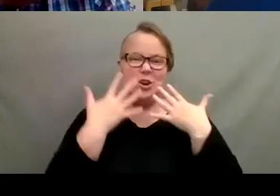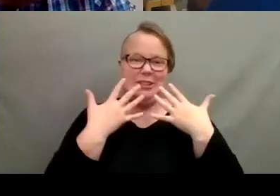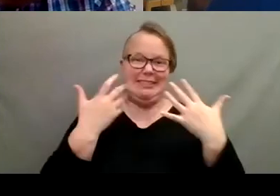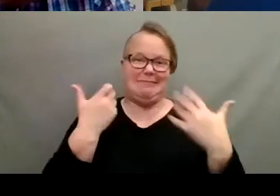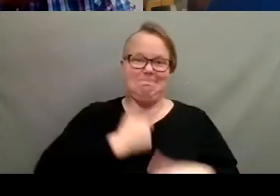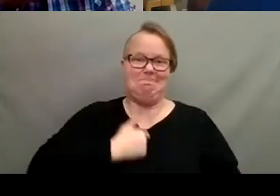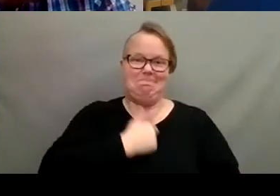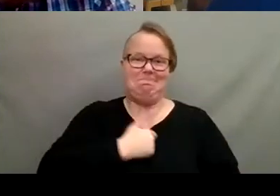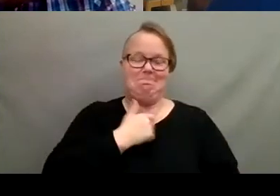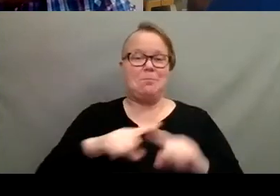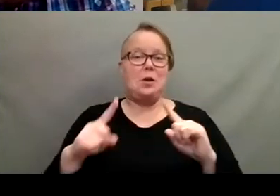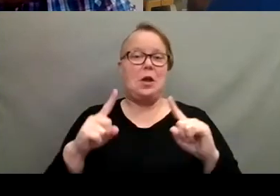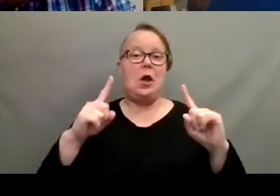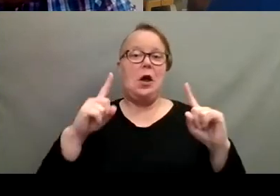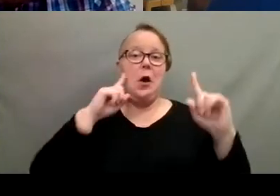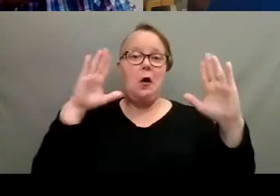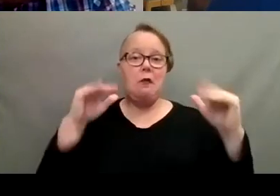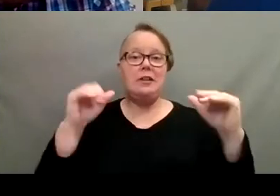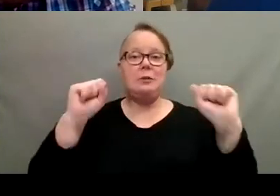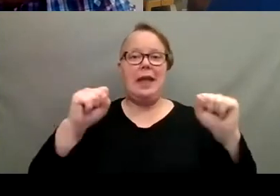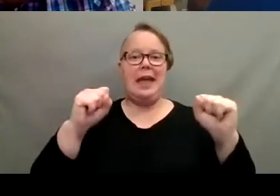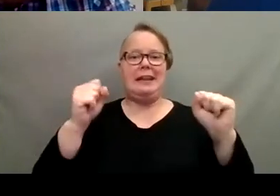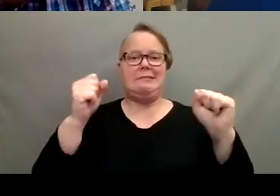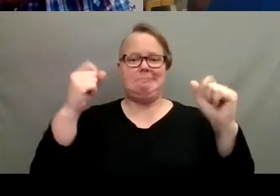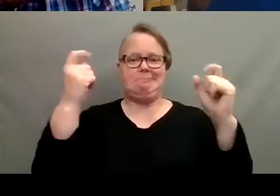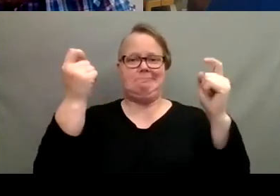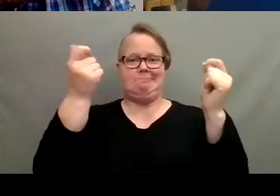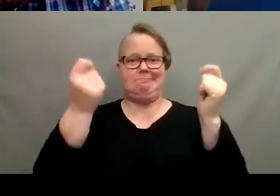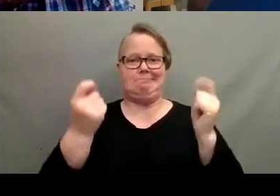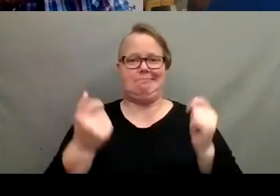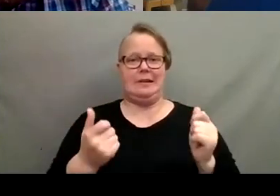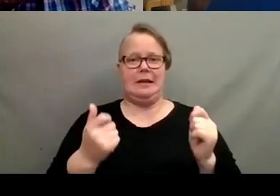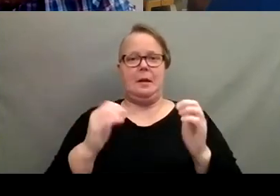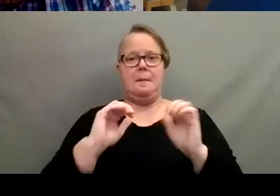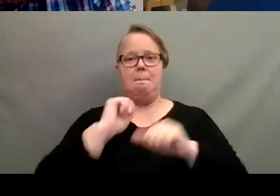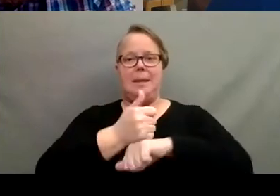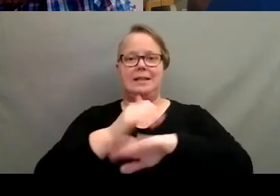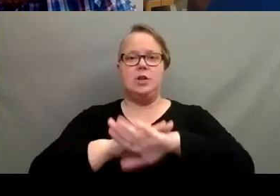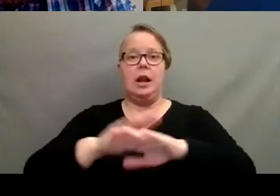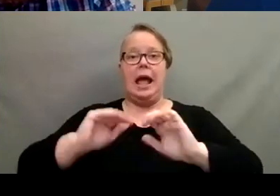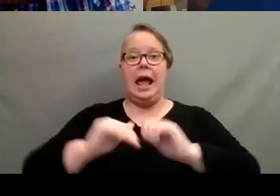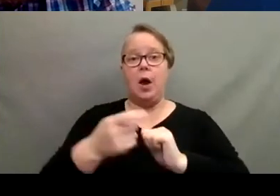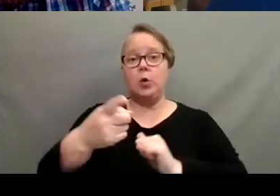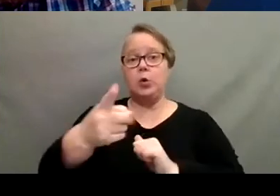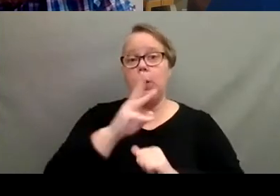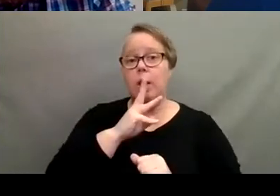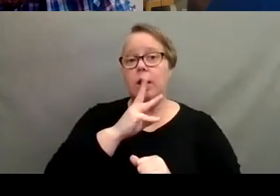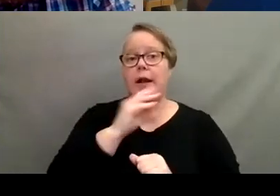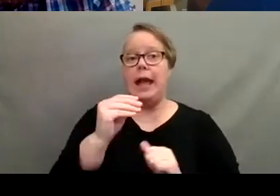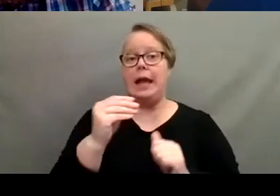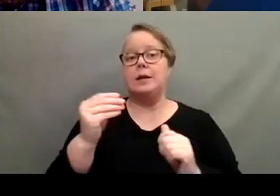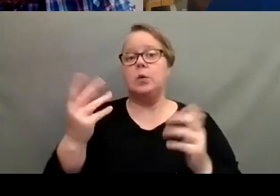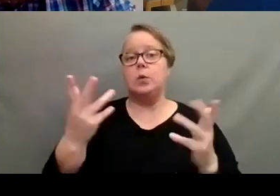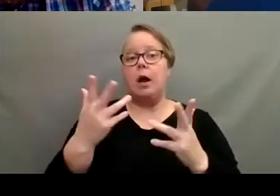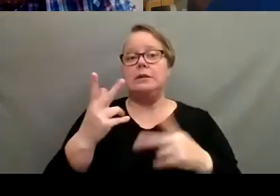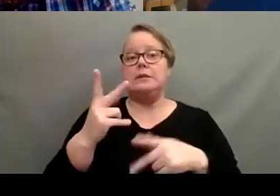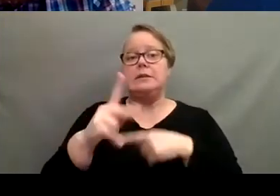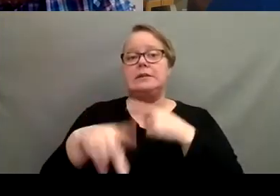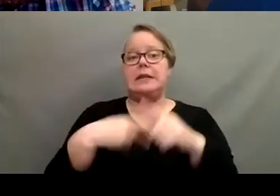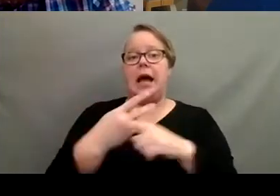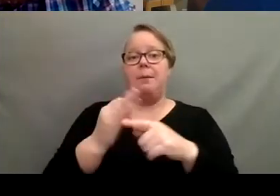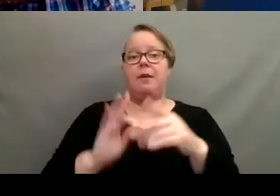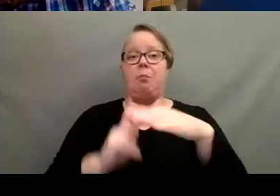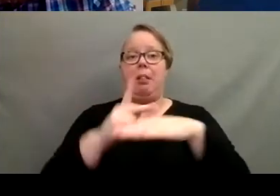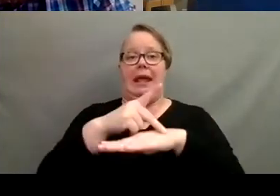But hopefully you can rule out some of those based on kind of how you're watering and what the type of, of plant